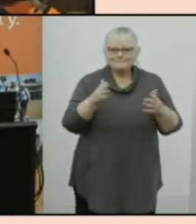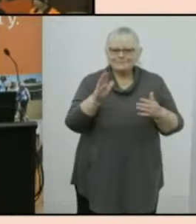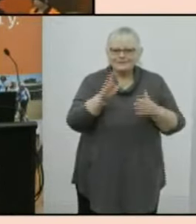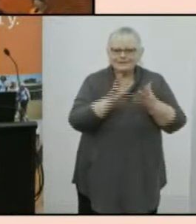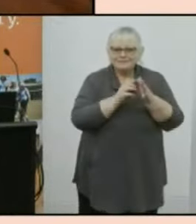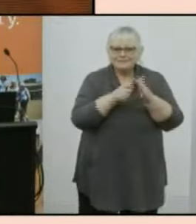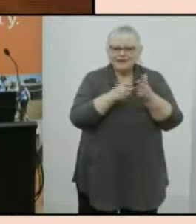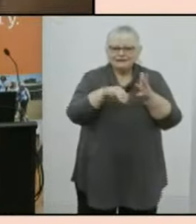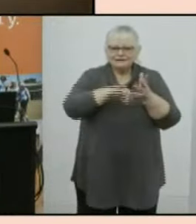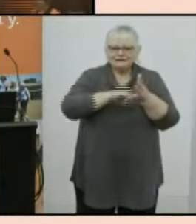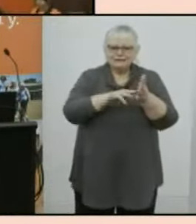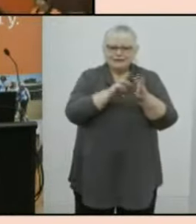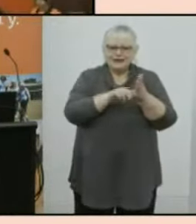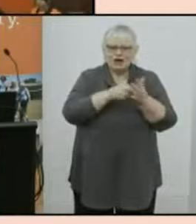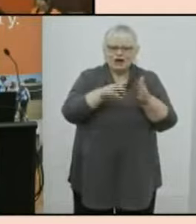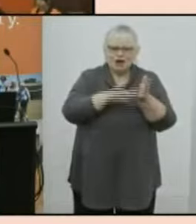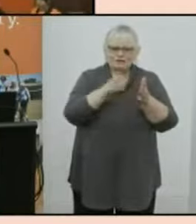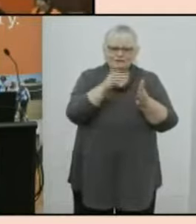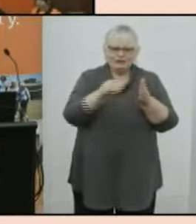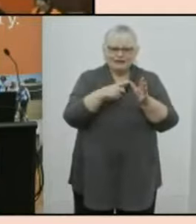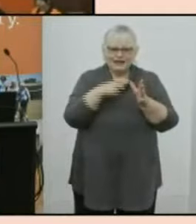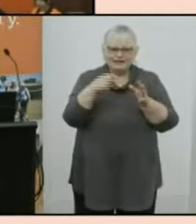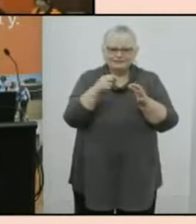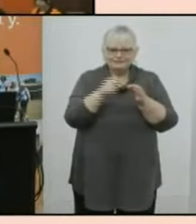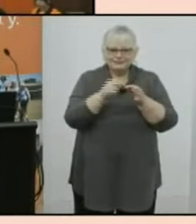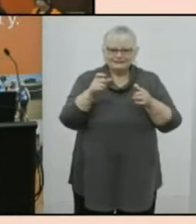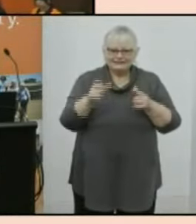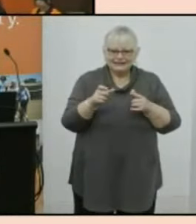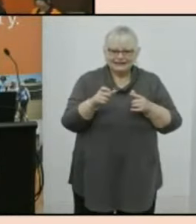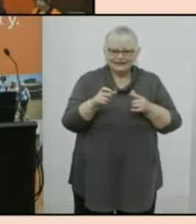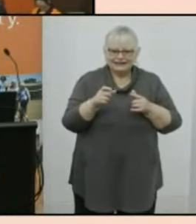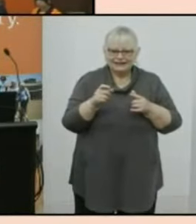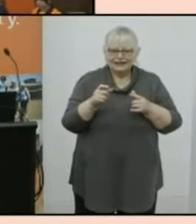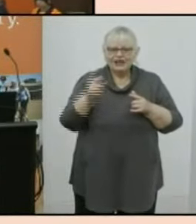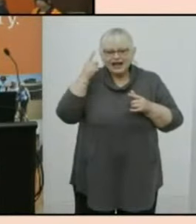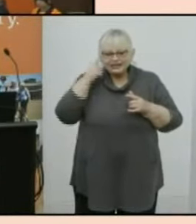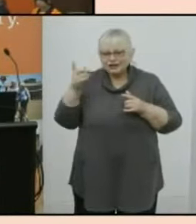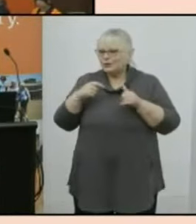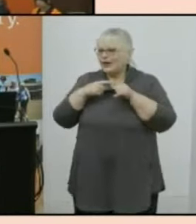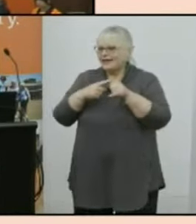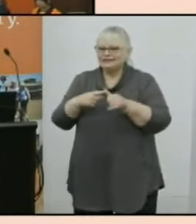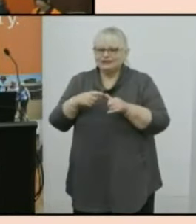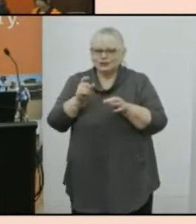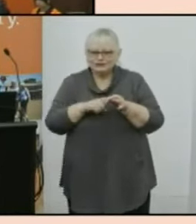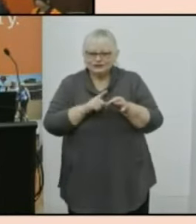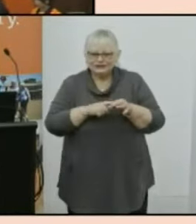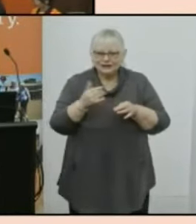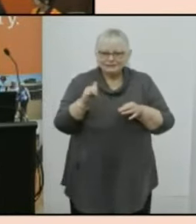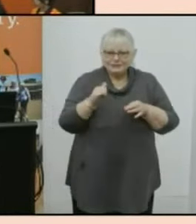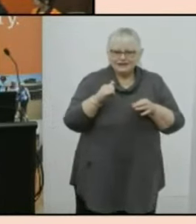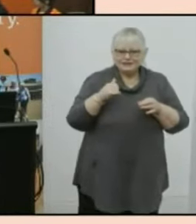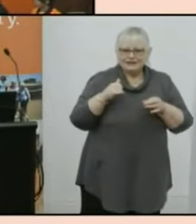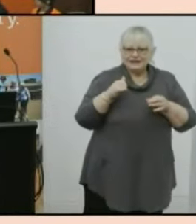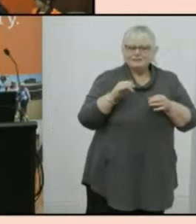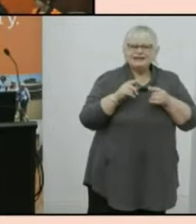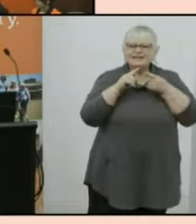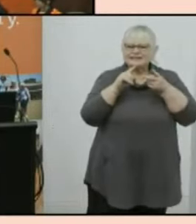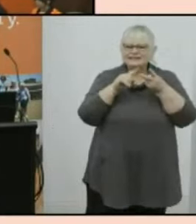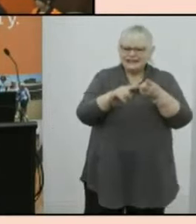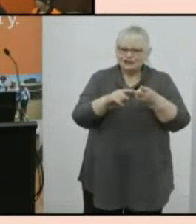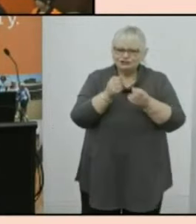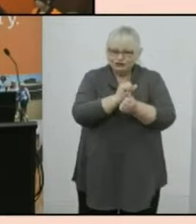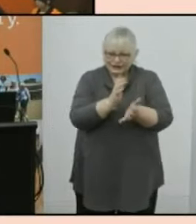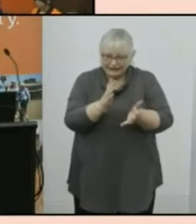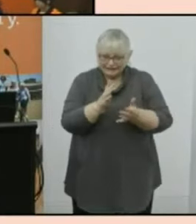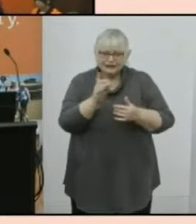it's marcus manheim from the abc uh just muted my question uh because it might relate to the second release but i wanted to